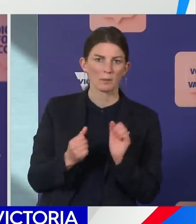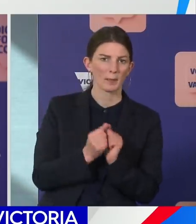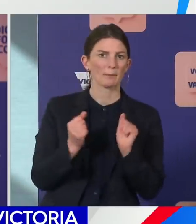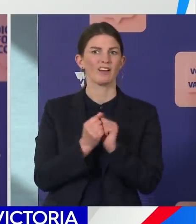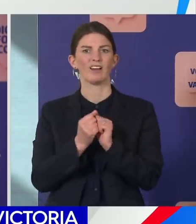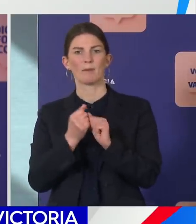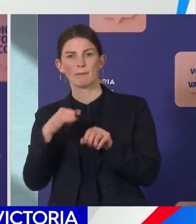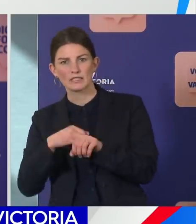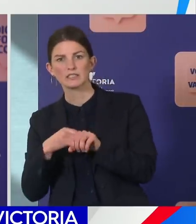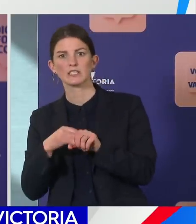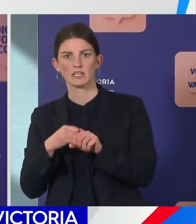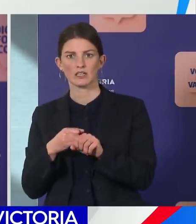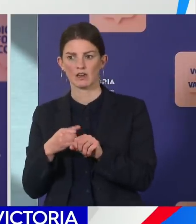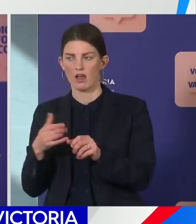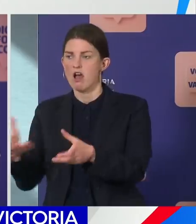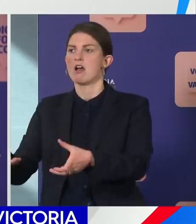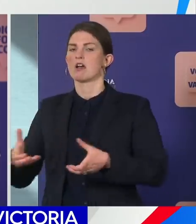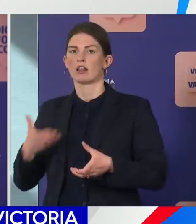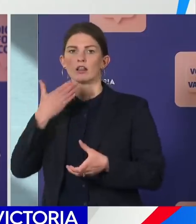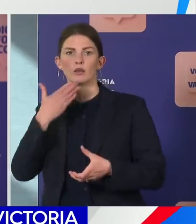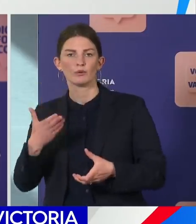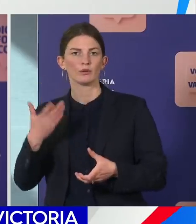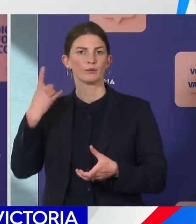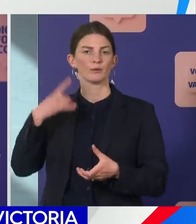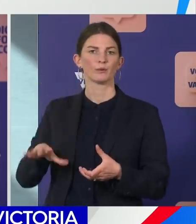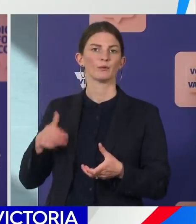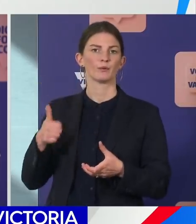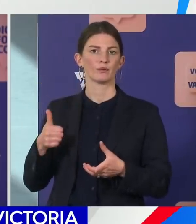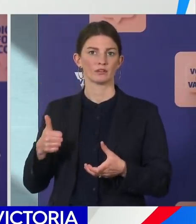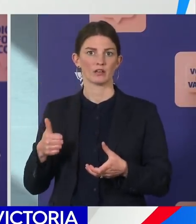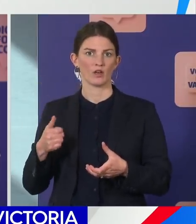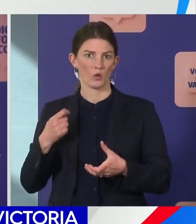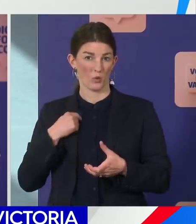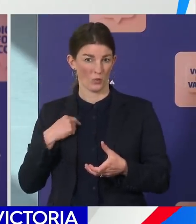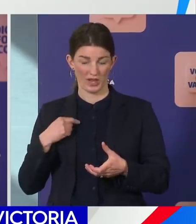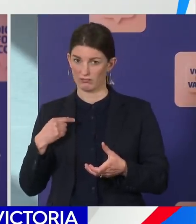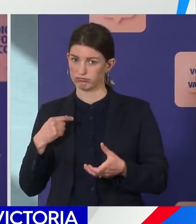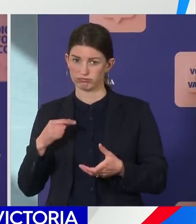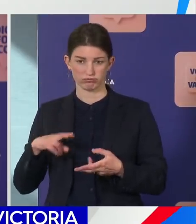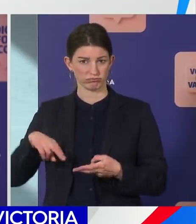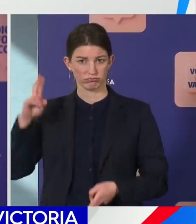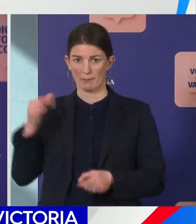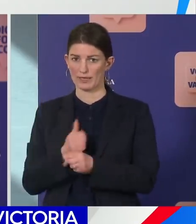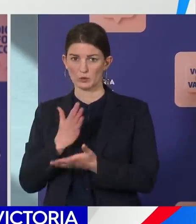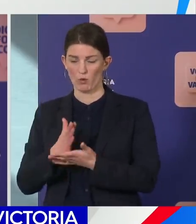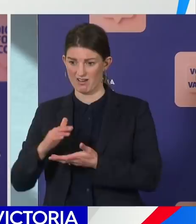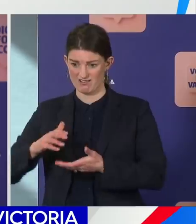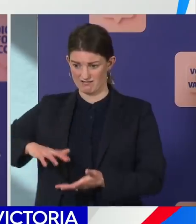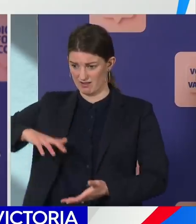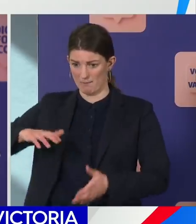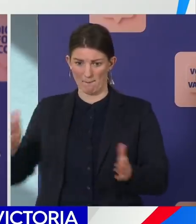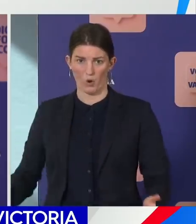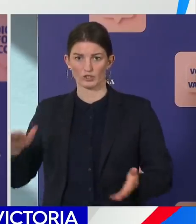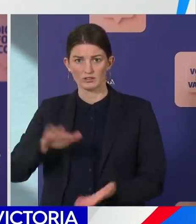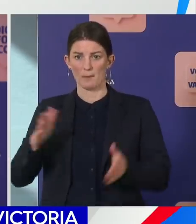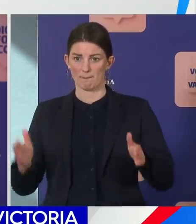are there and the system has cranked up to record levels to make sure that the Goulburn Valley community